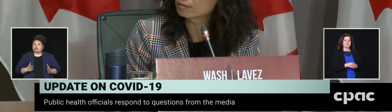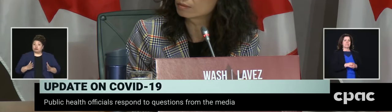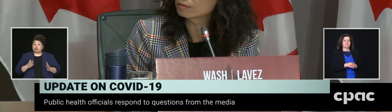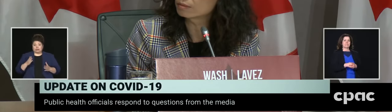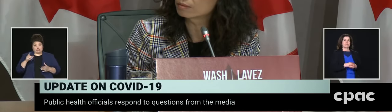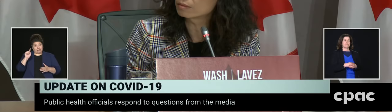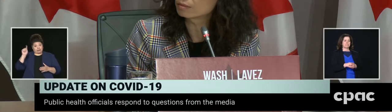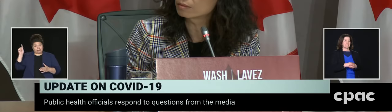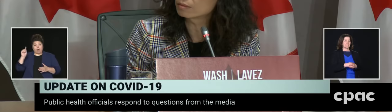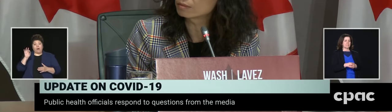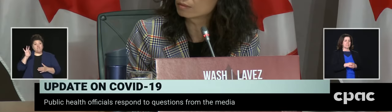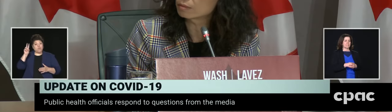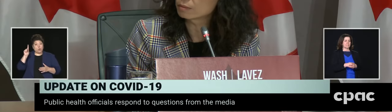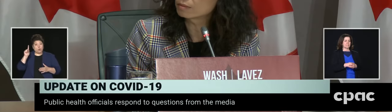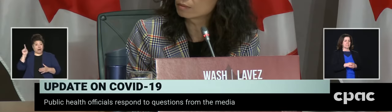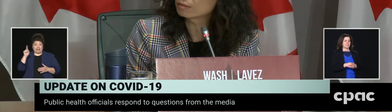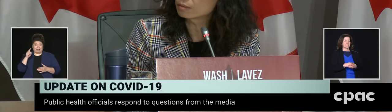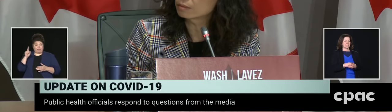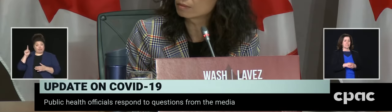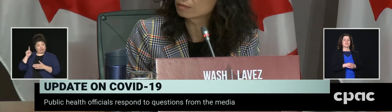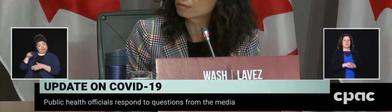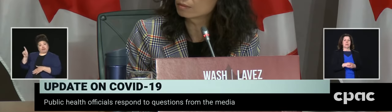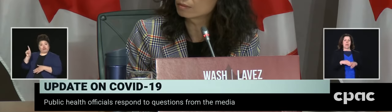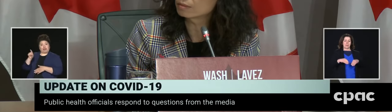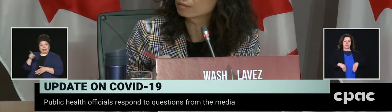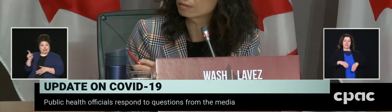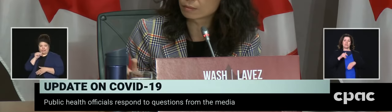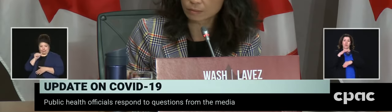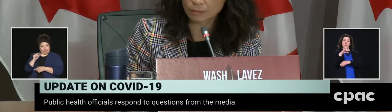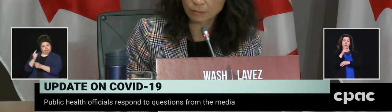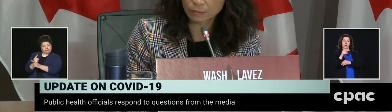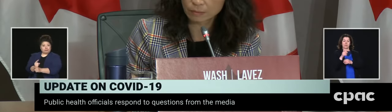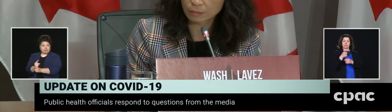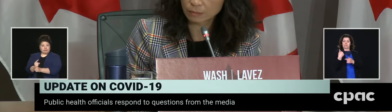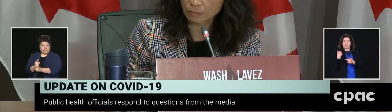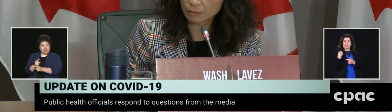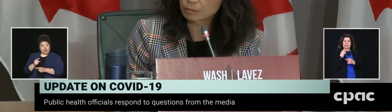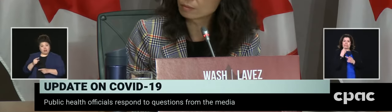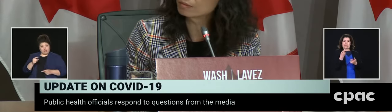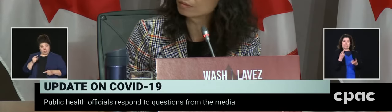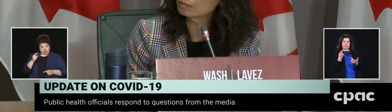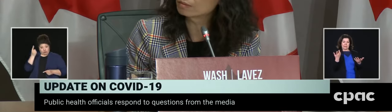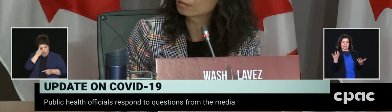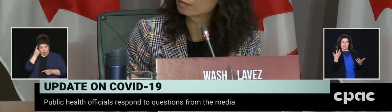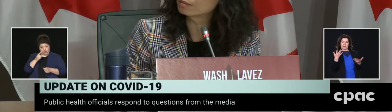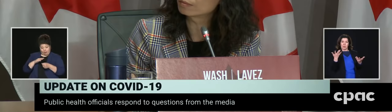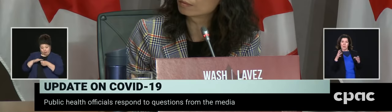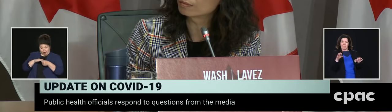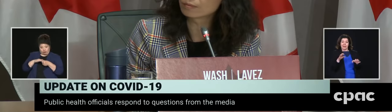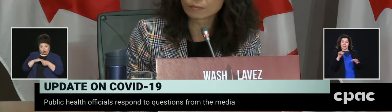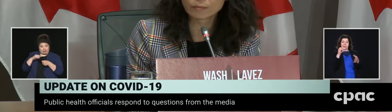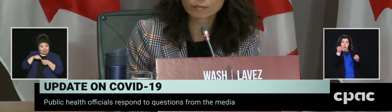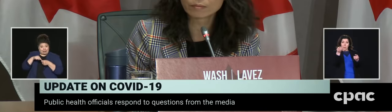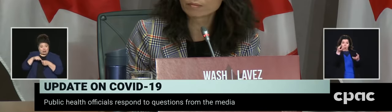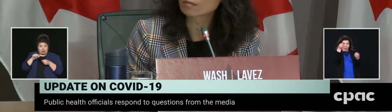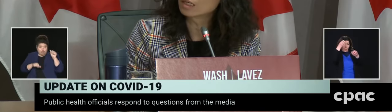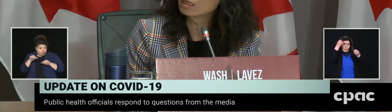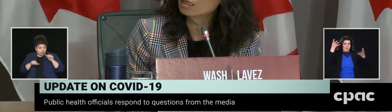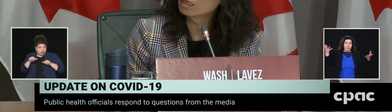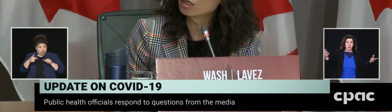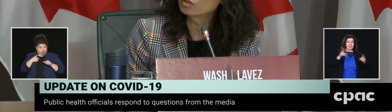So without this information in each area how can people make the decision to know whether to go out and be safe?